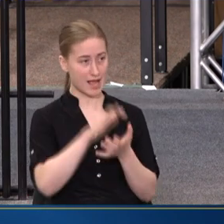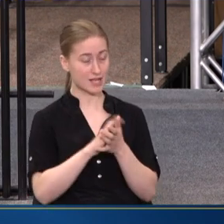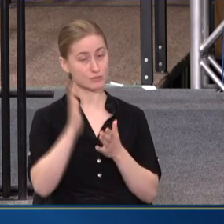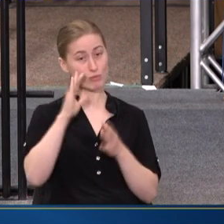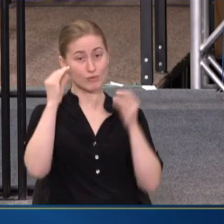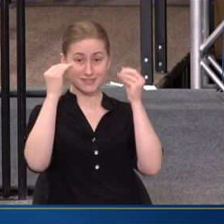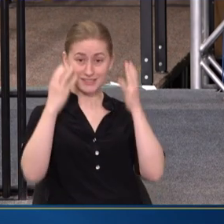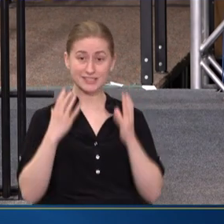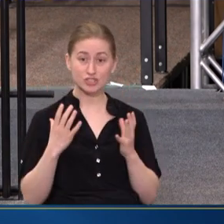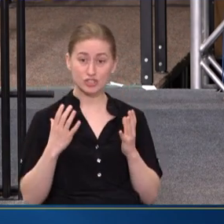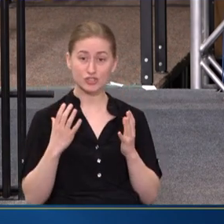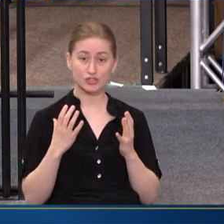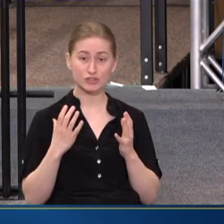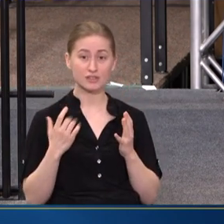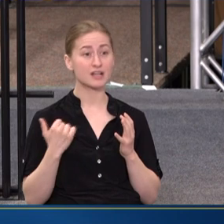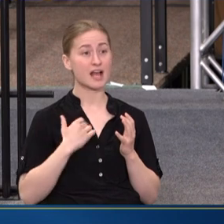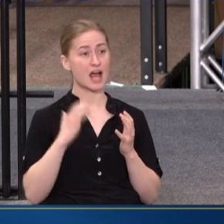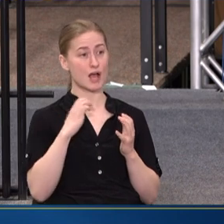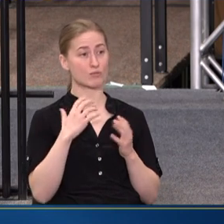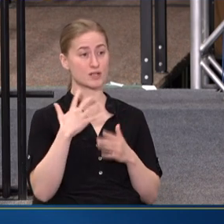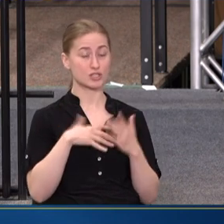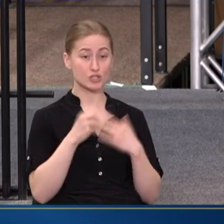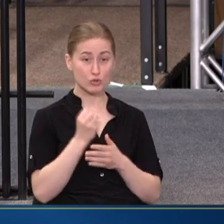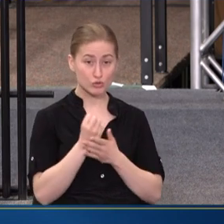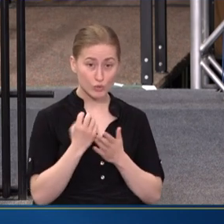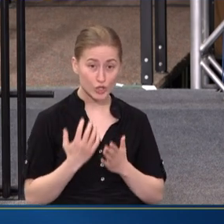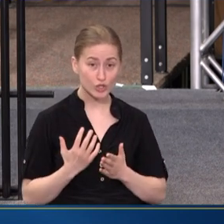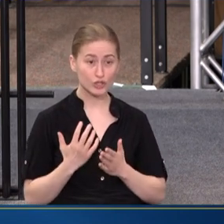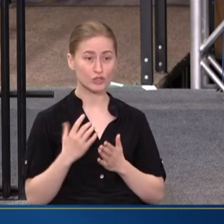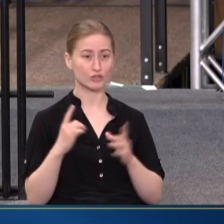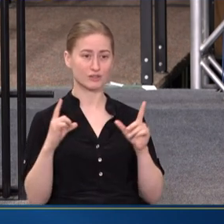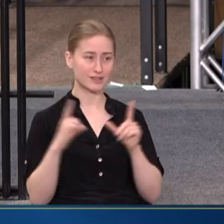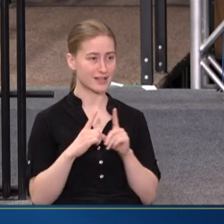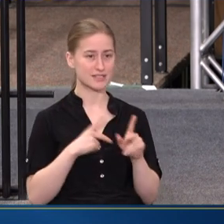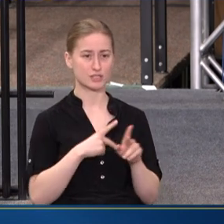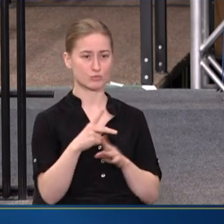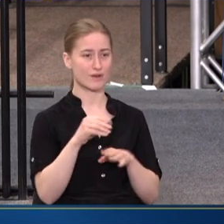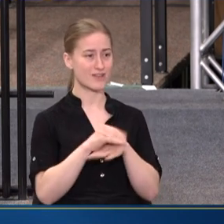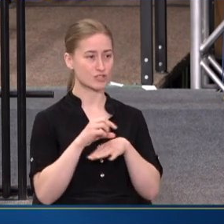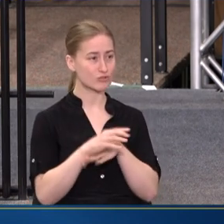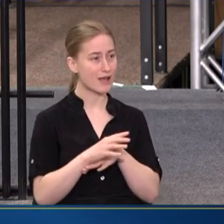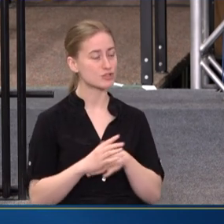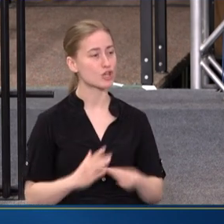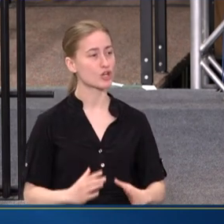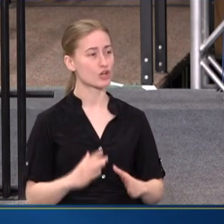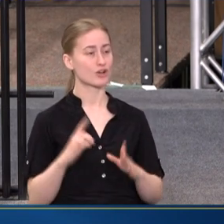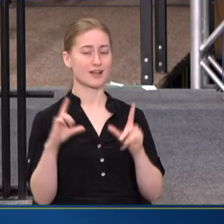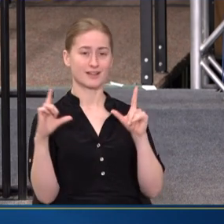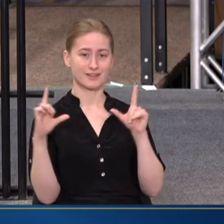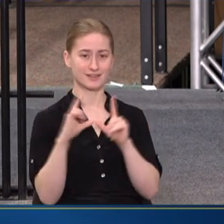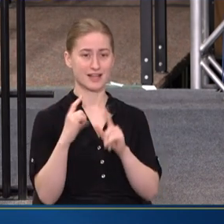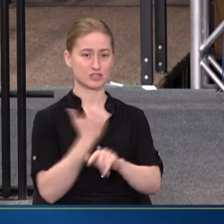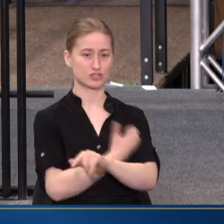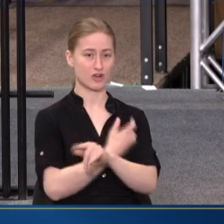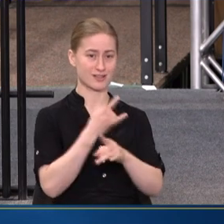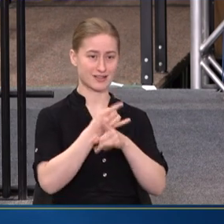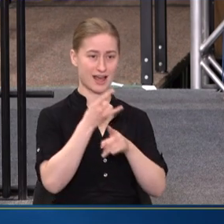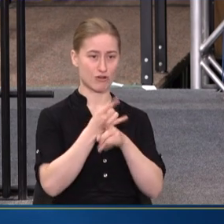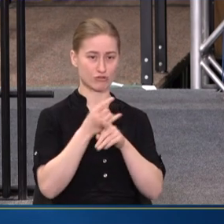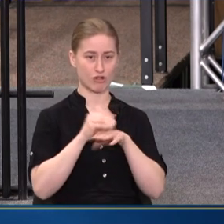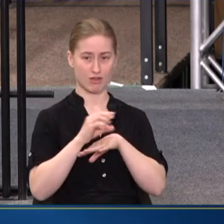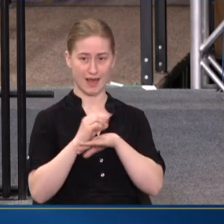A TEACHER. I WAS A SOCIAL WORKER, LICENSED PROFESSIONAL COUNSELOR, AND A LICENSED DRUG AND ALCOHOL